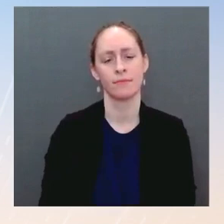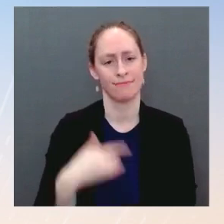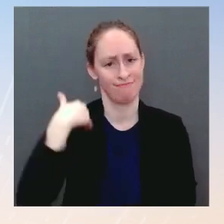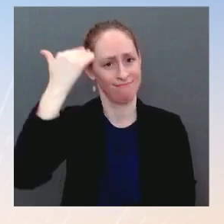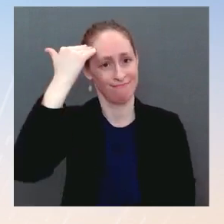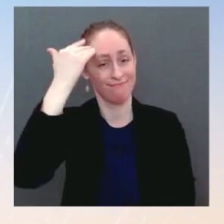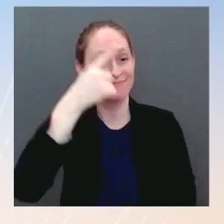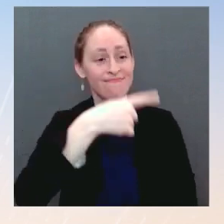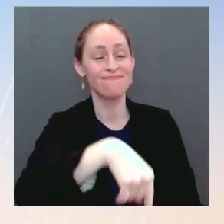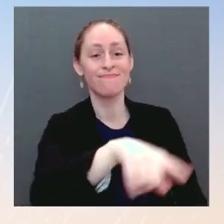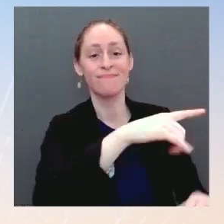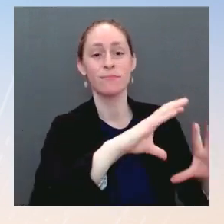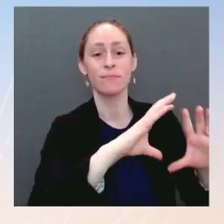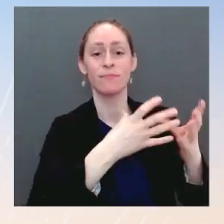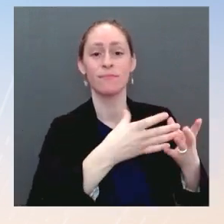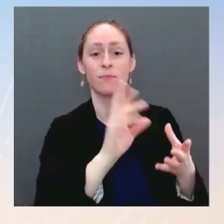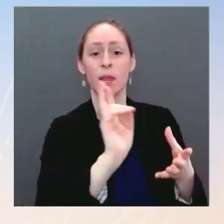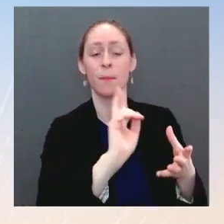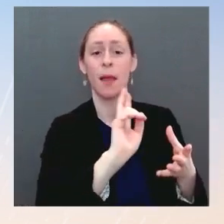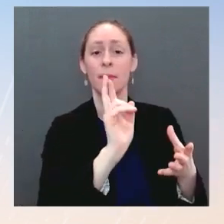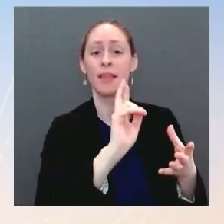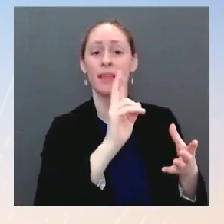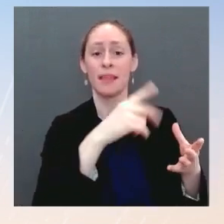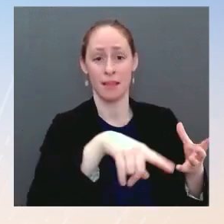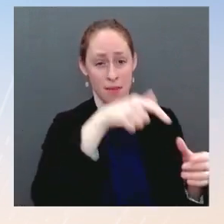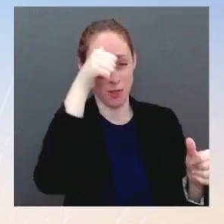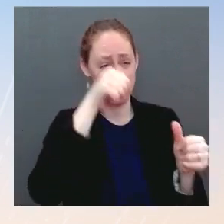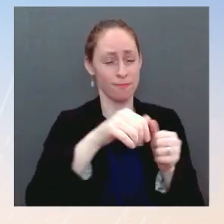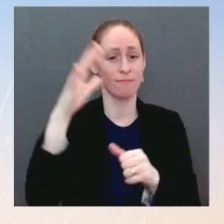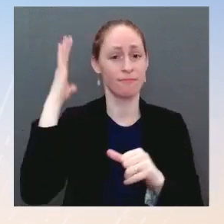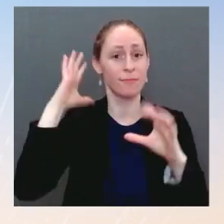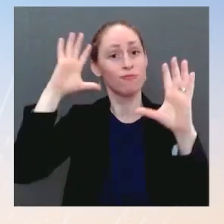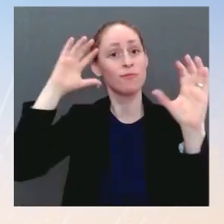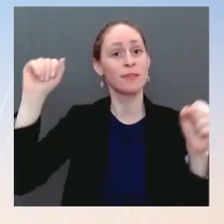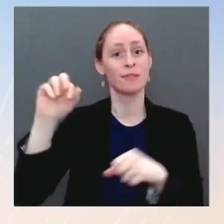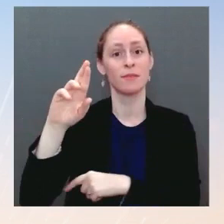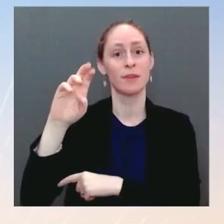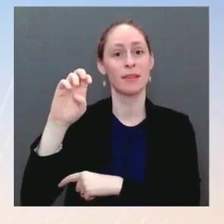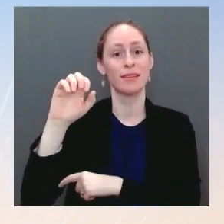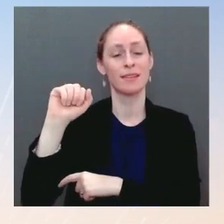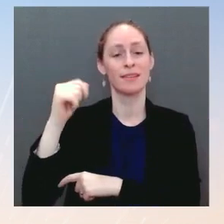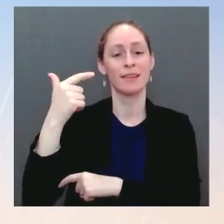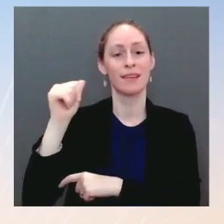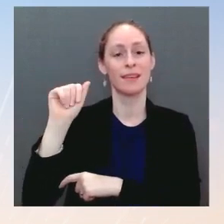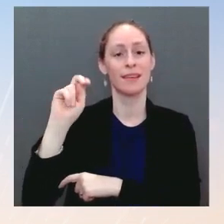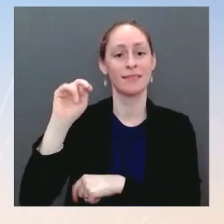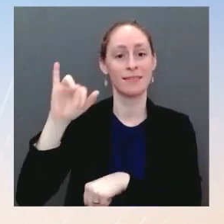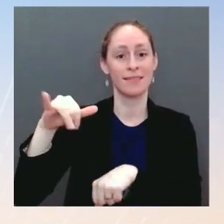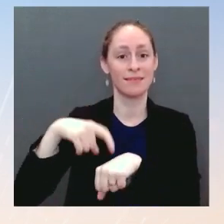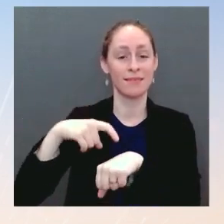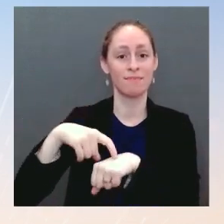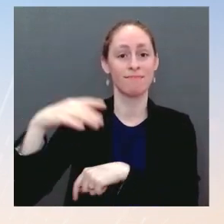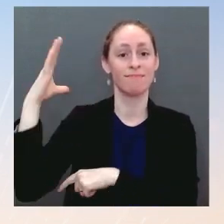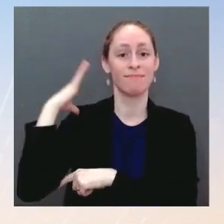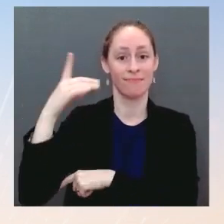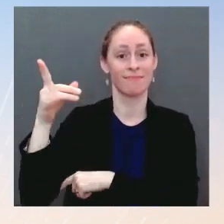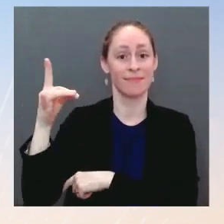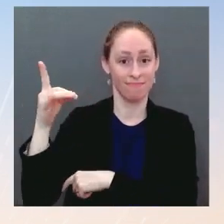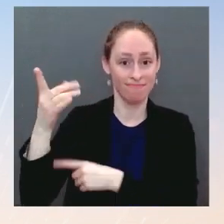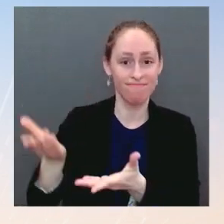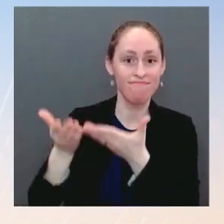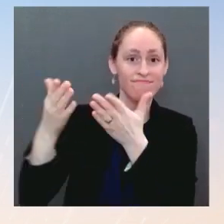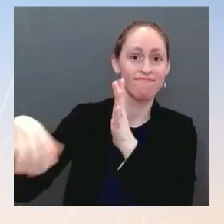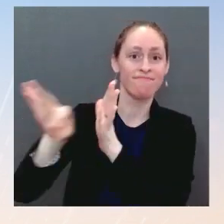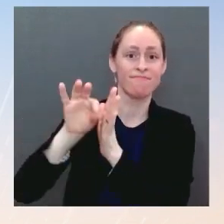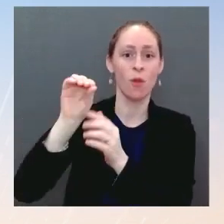he said, quote, Judge O'Connor's confirmation symbolizes the richness of opportunity that still abides in America, opportunity that permits persons of any